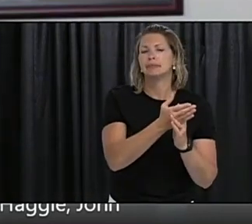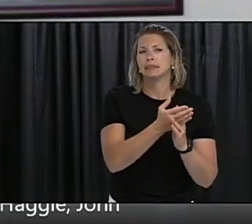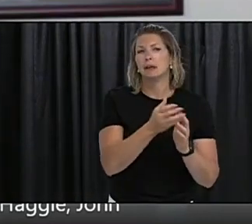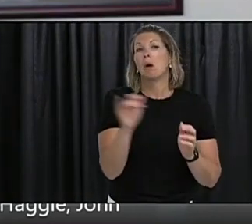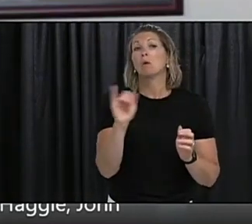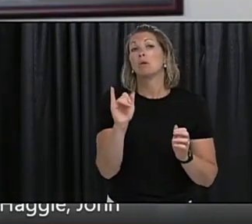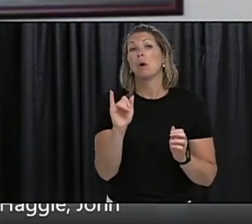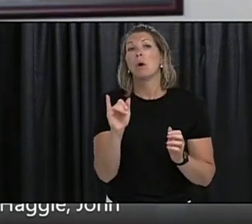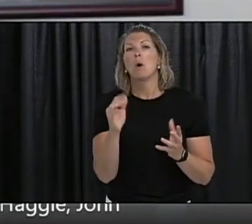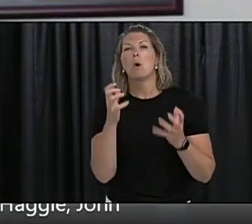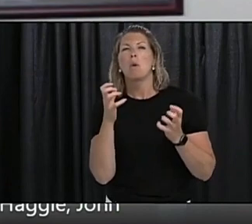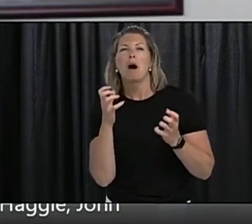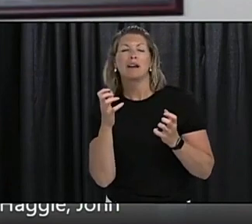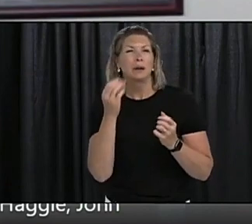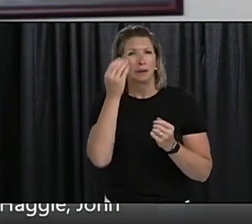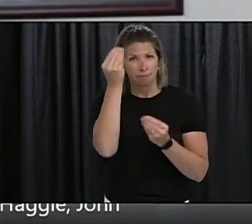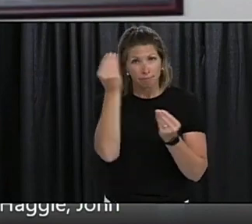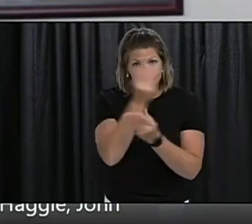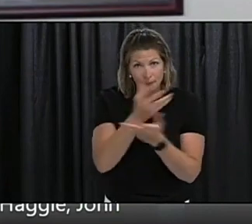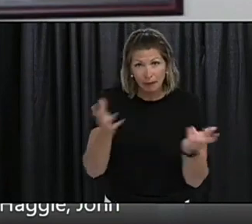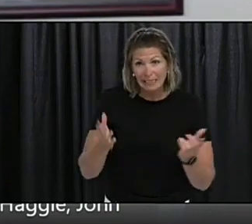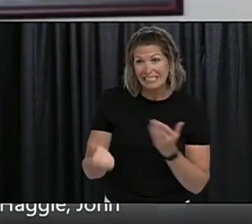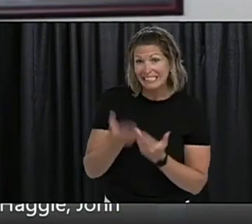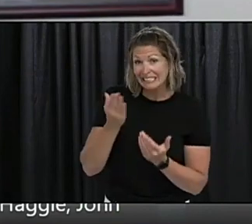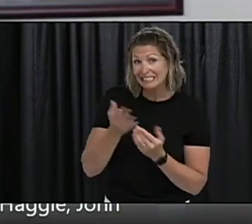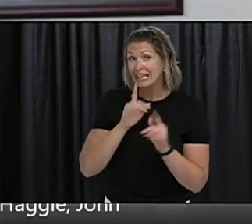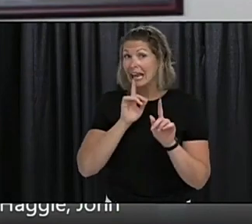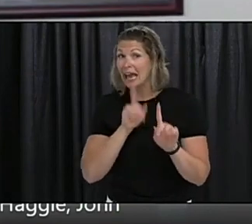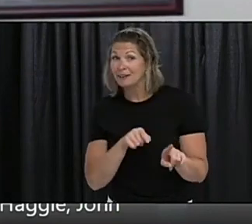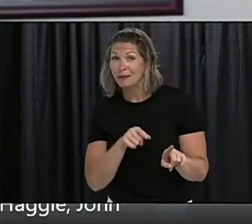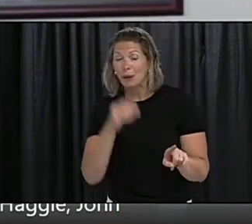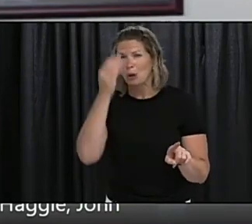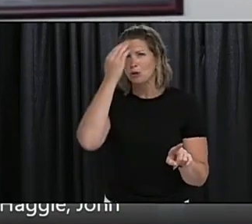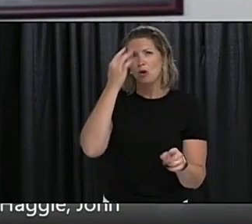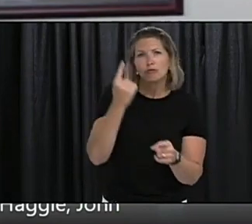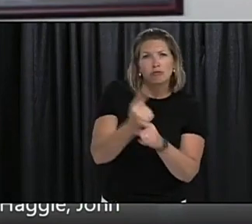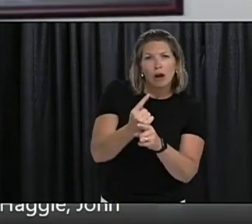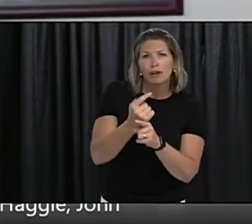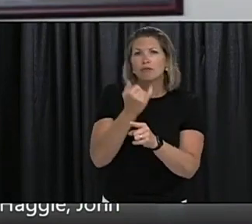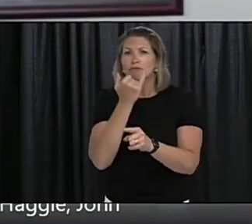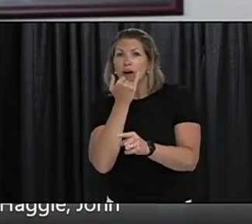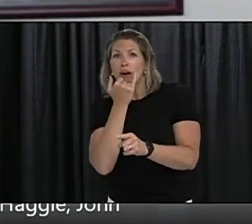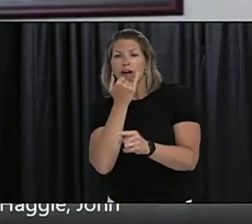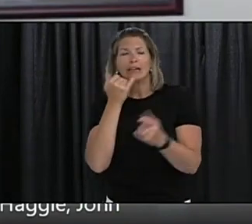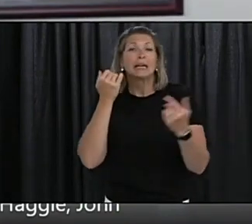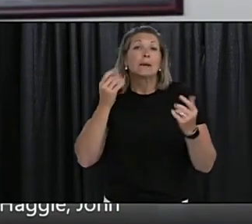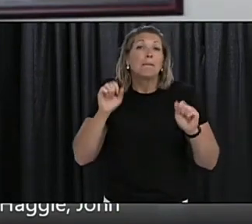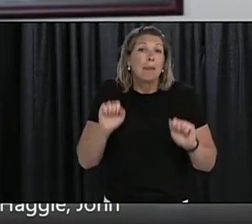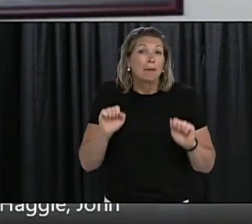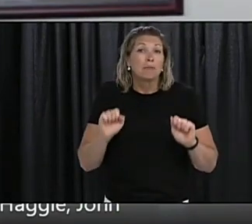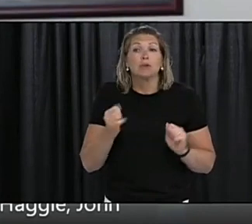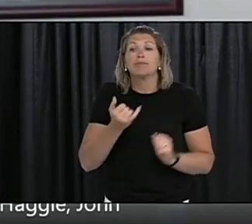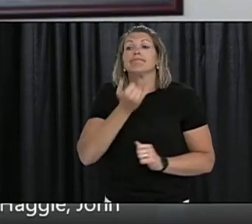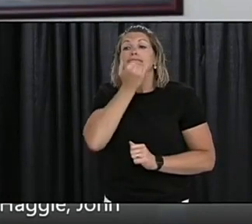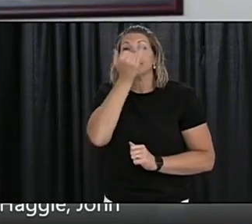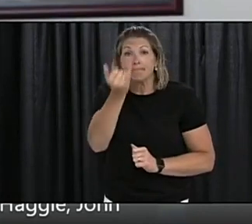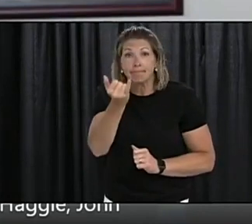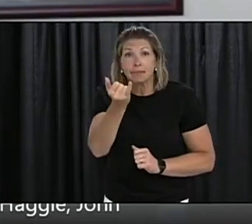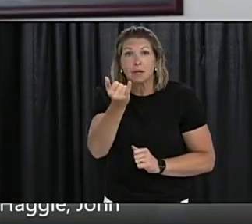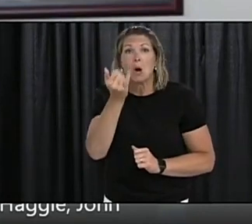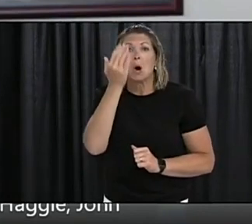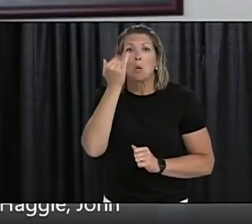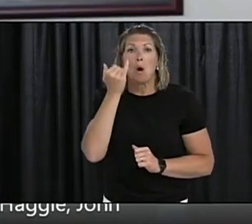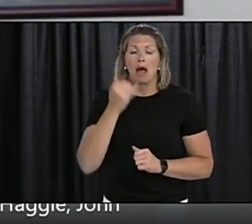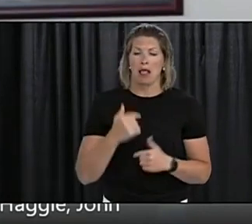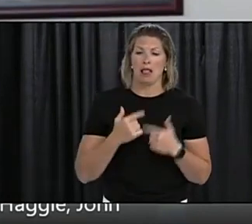there is no black or white answer, there is no magic source or magic bullet to deal with life with COVID.